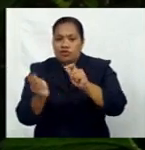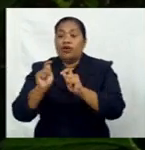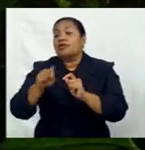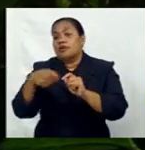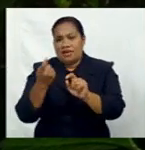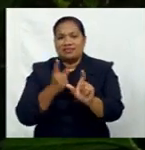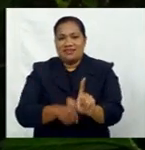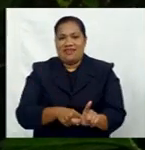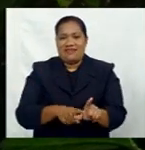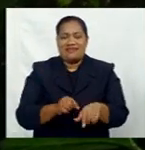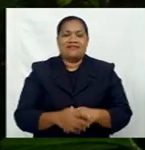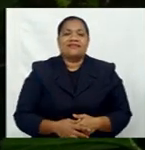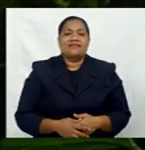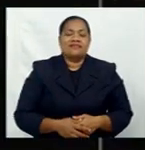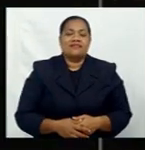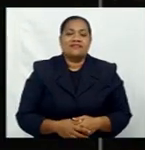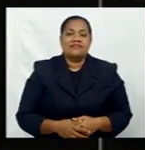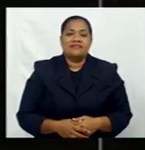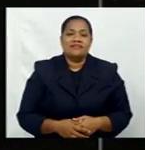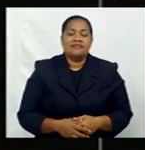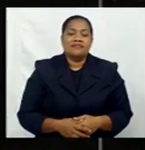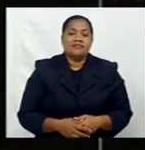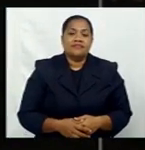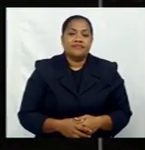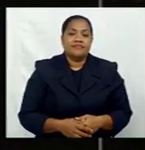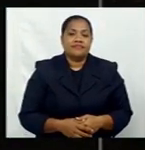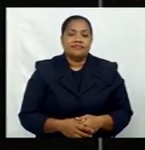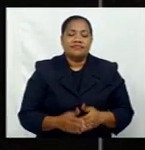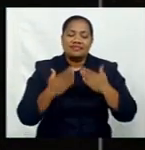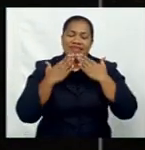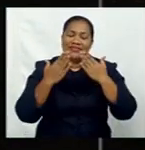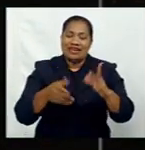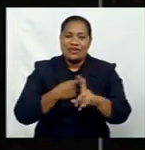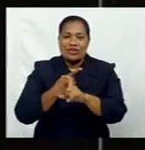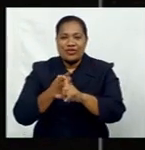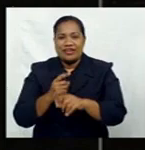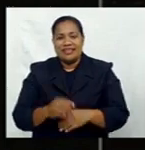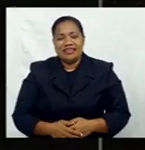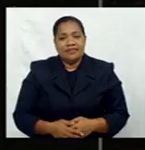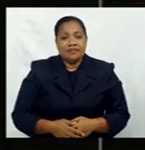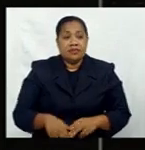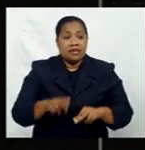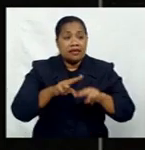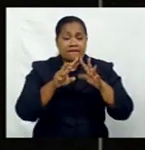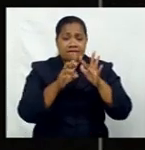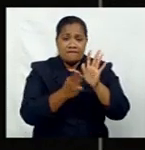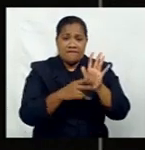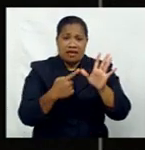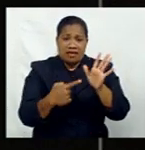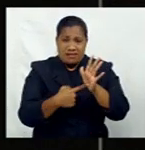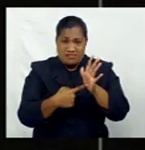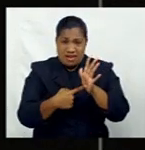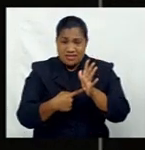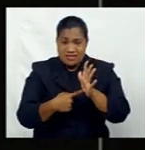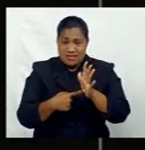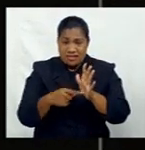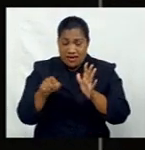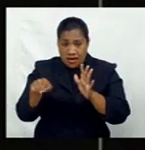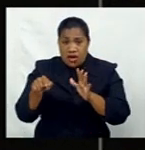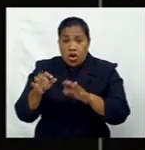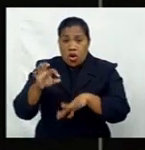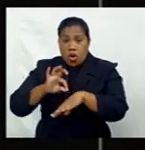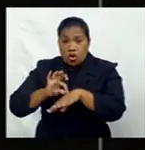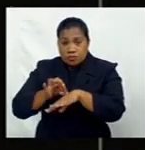next year as well. Edwin. Minaka Kuroi. The FEMAT Field Hospital is not well-equipped to handle COVID